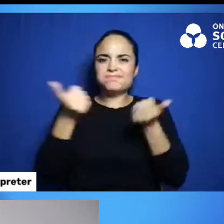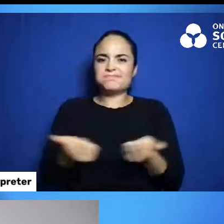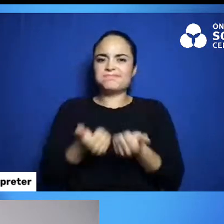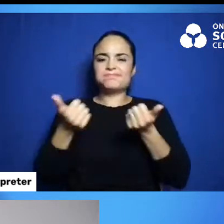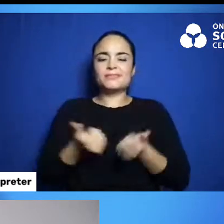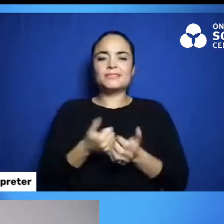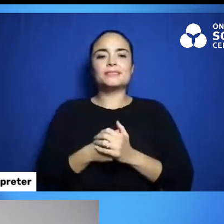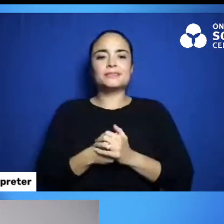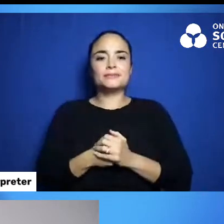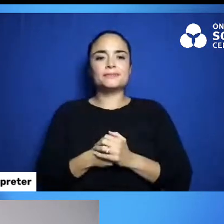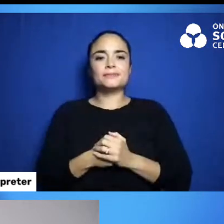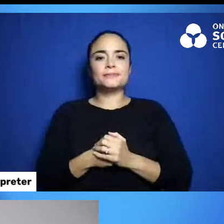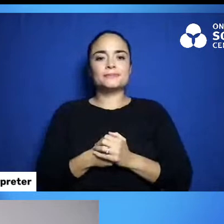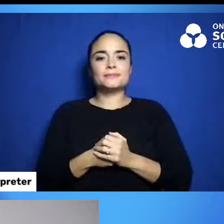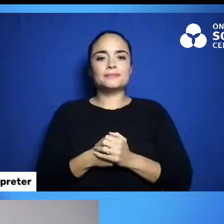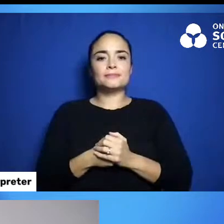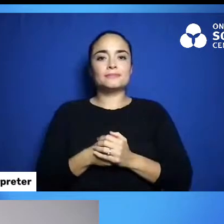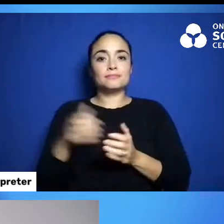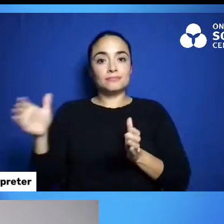it's holding them really well.